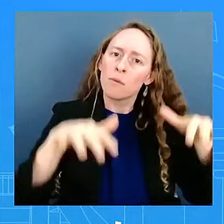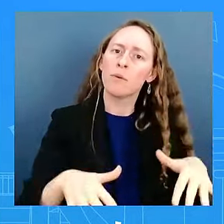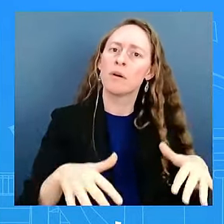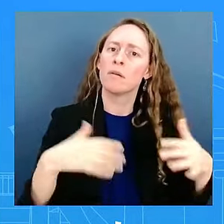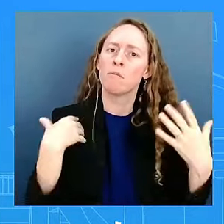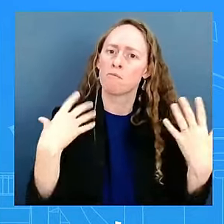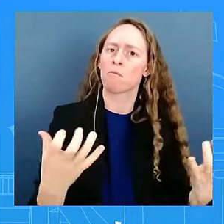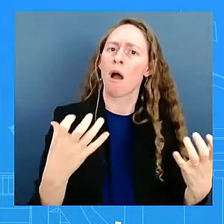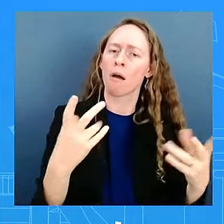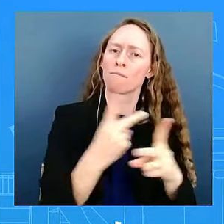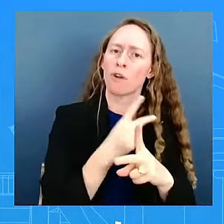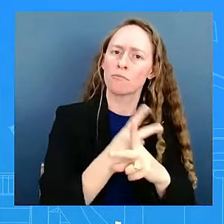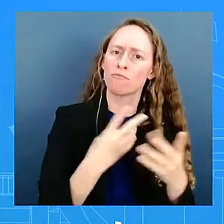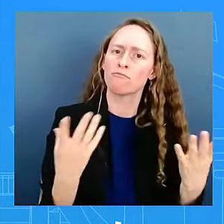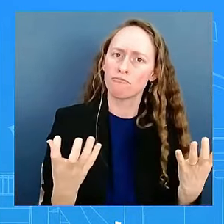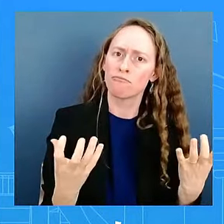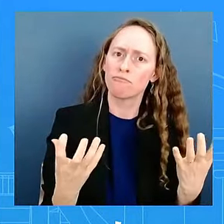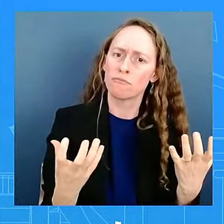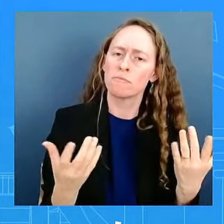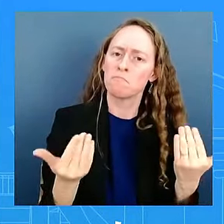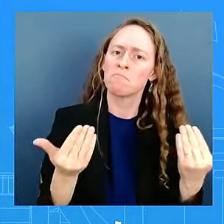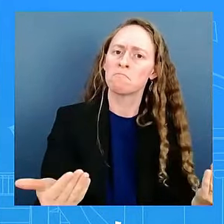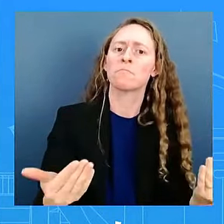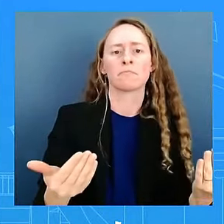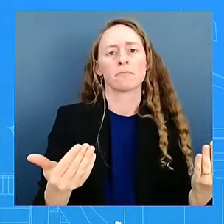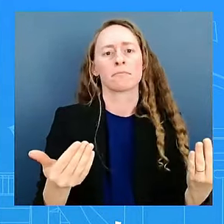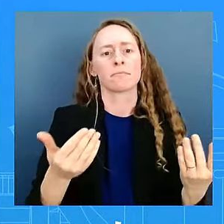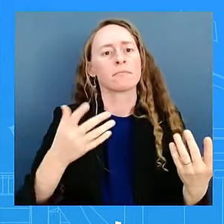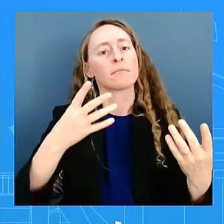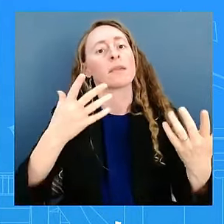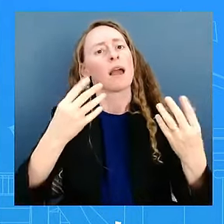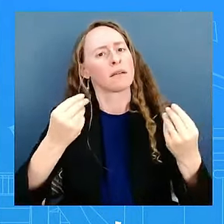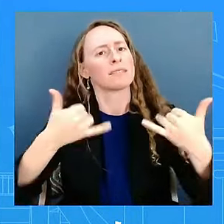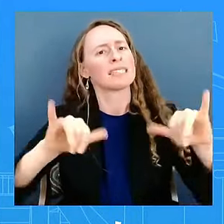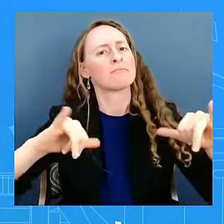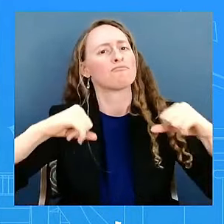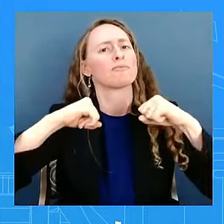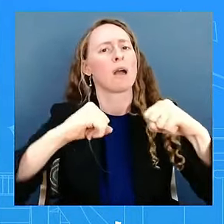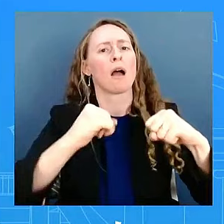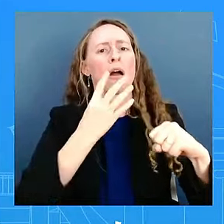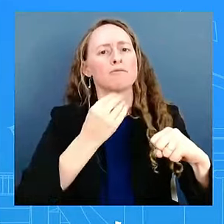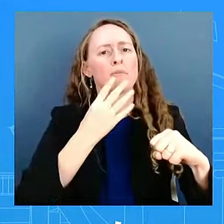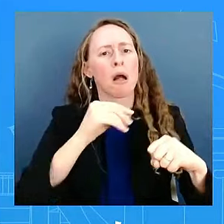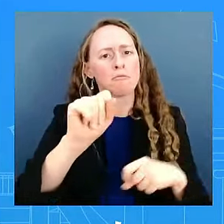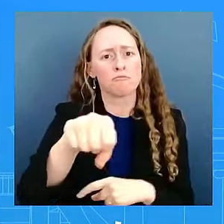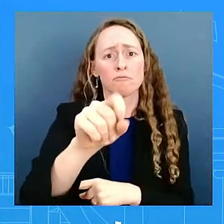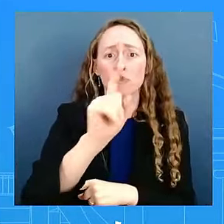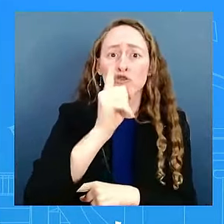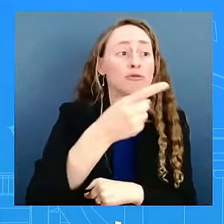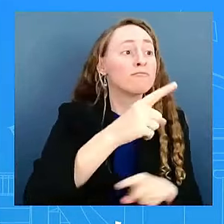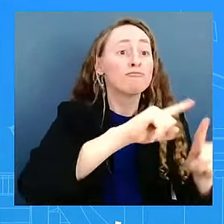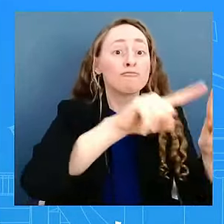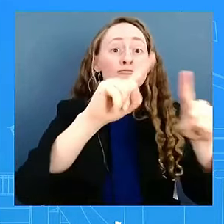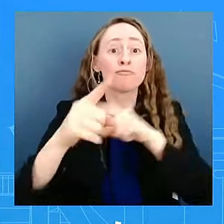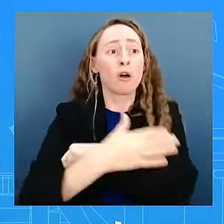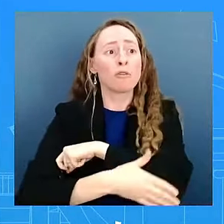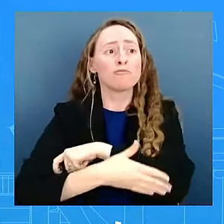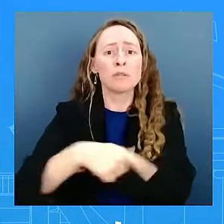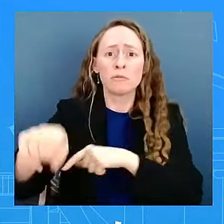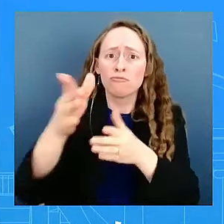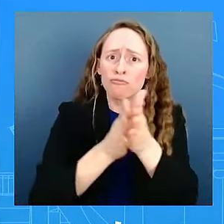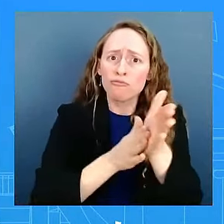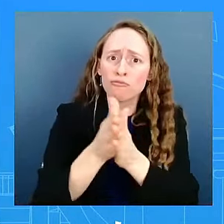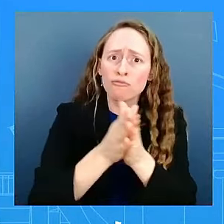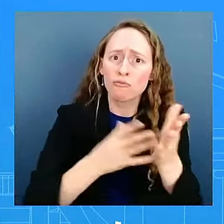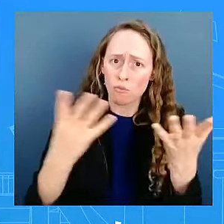Israel's security is guaranteed going forward. Any other nation's contributions that can be done in a credible, transparent, and sustainable way would be welcome. We've simply not